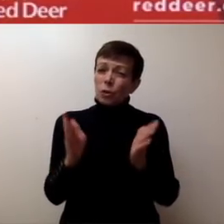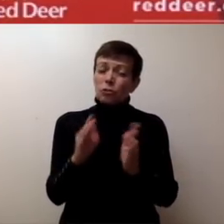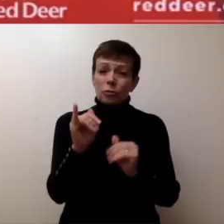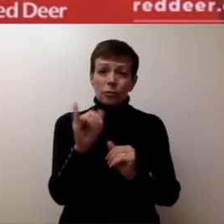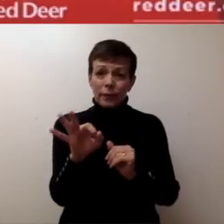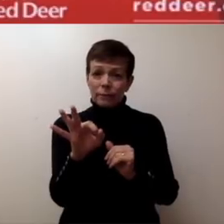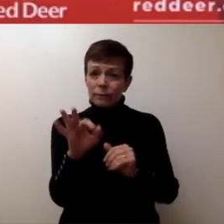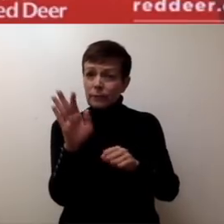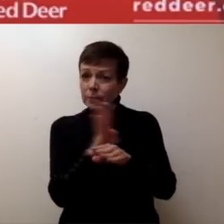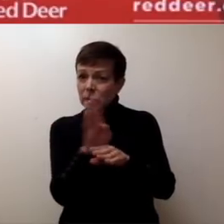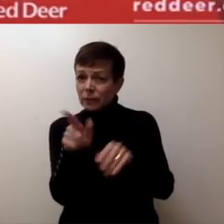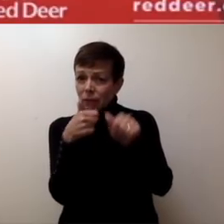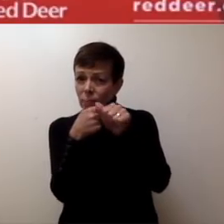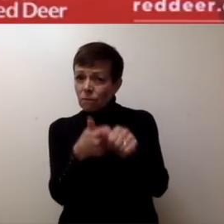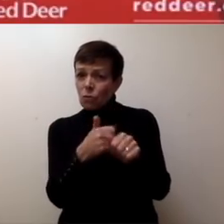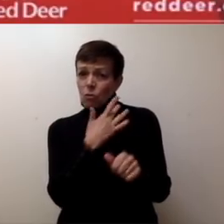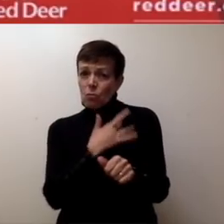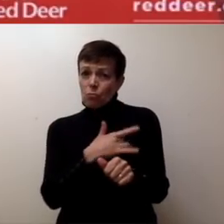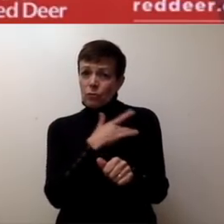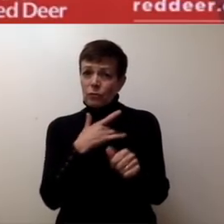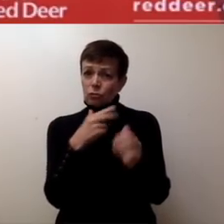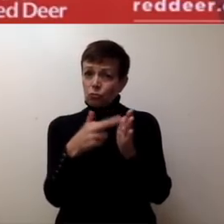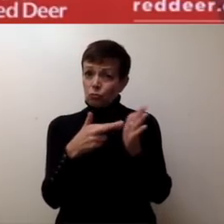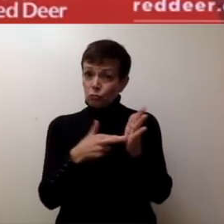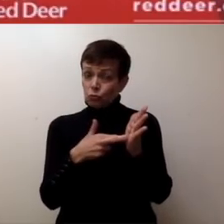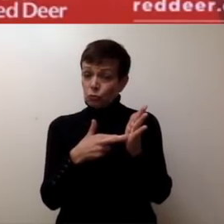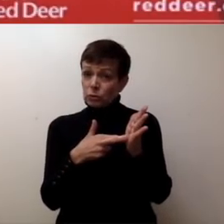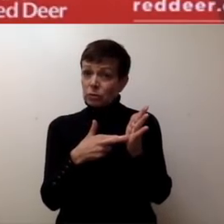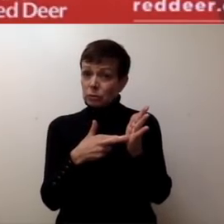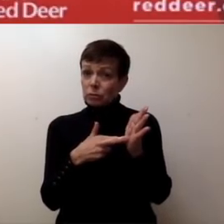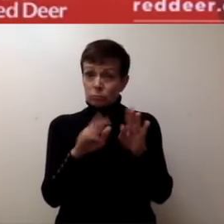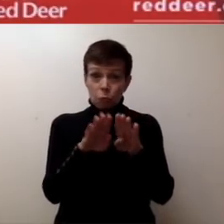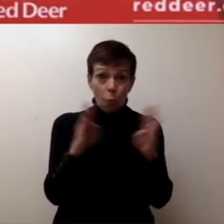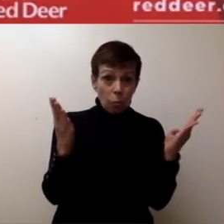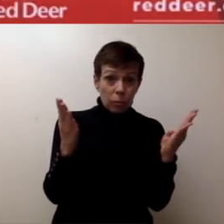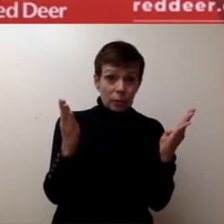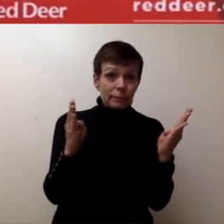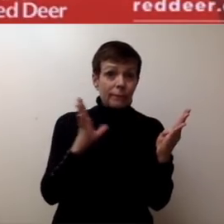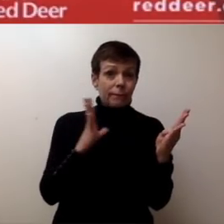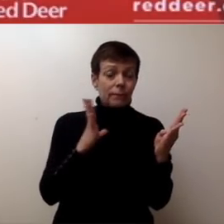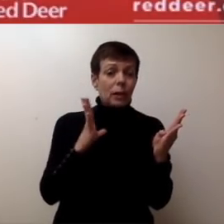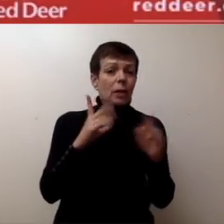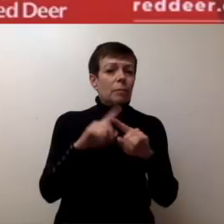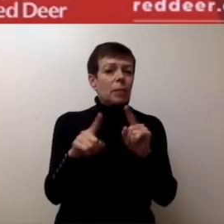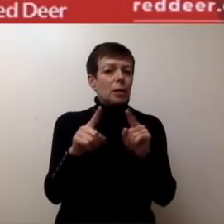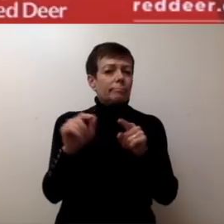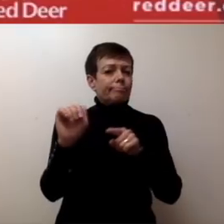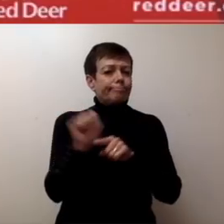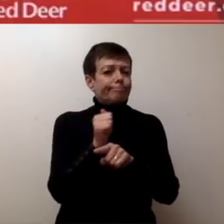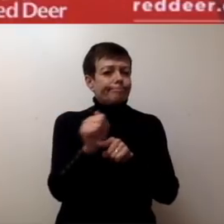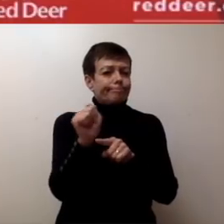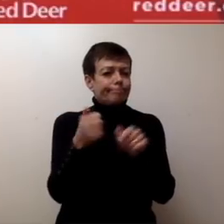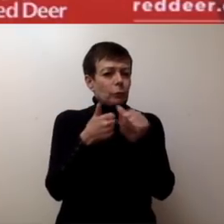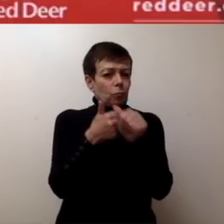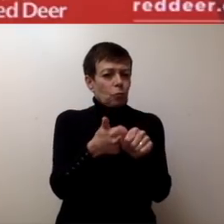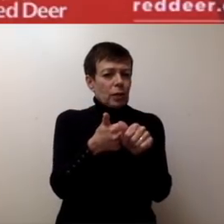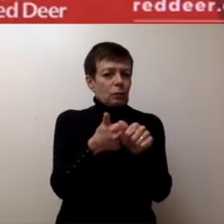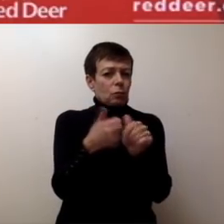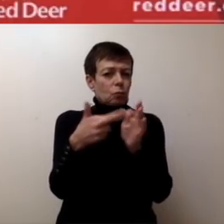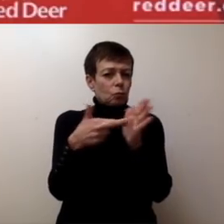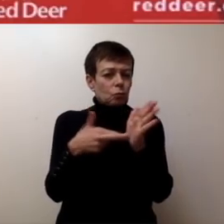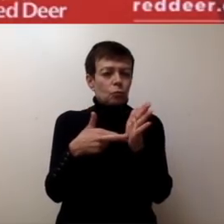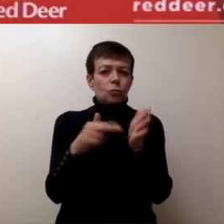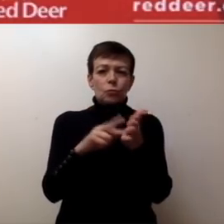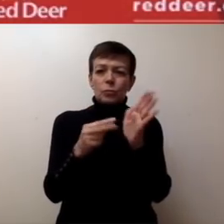provincial protocols, to practice social distancing at your place of business, and to limit or stagger the number of